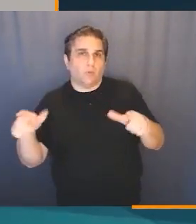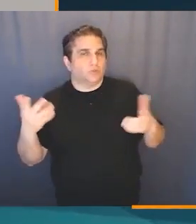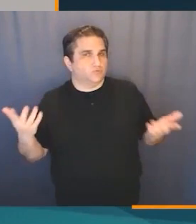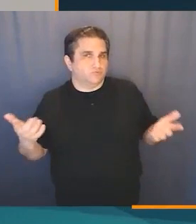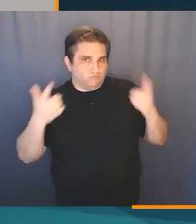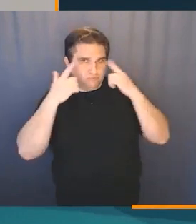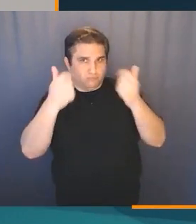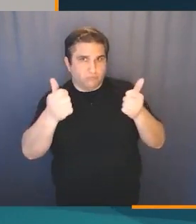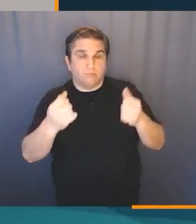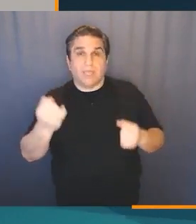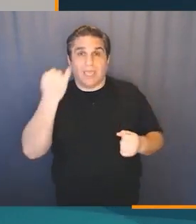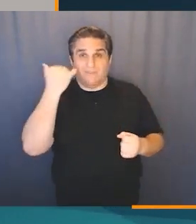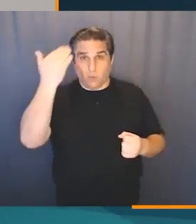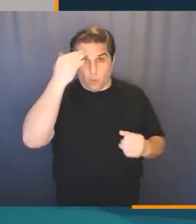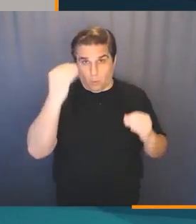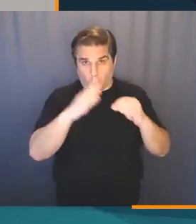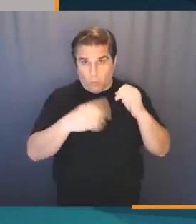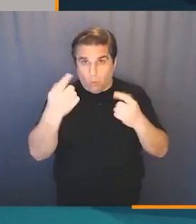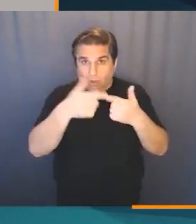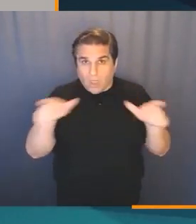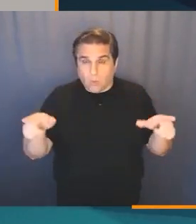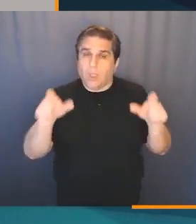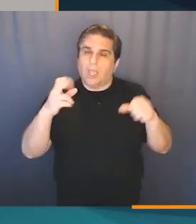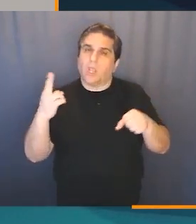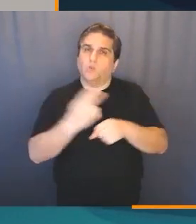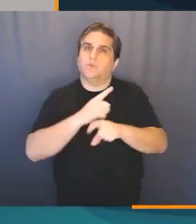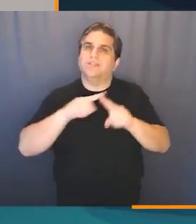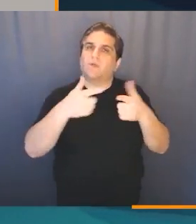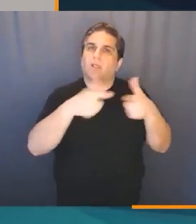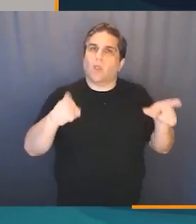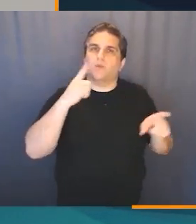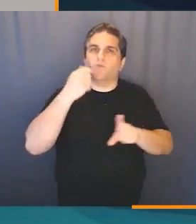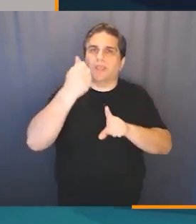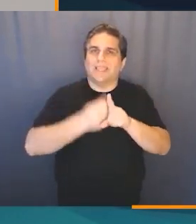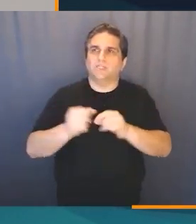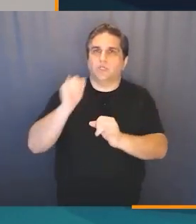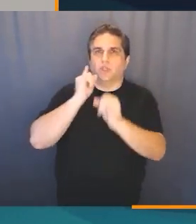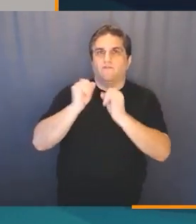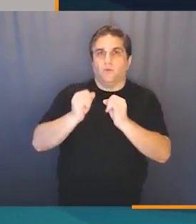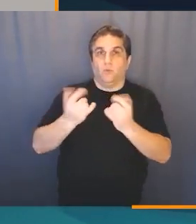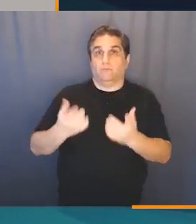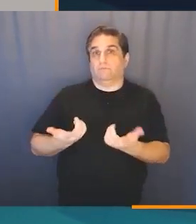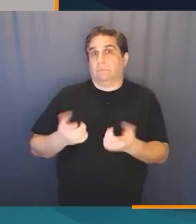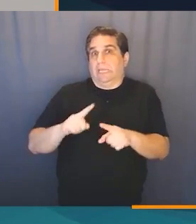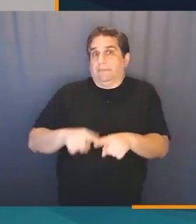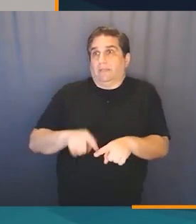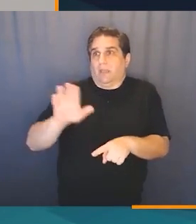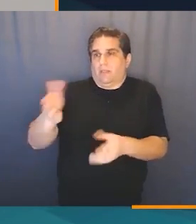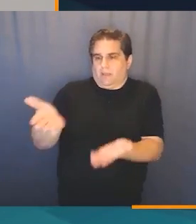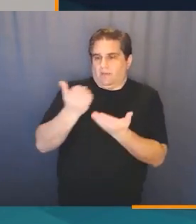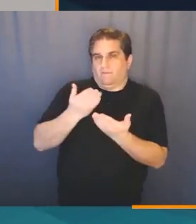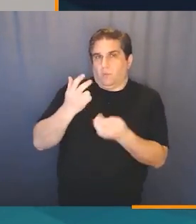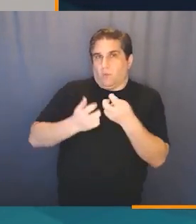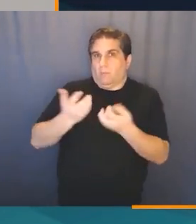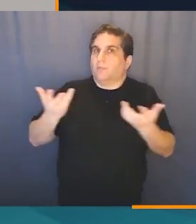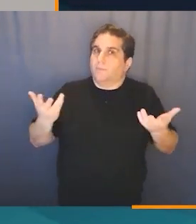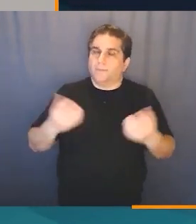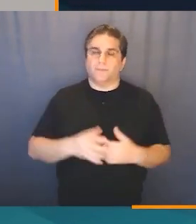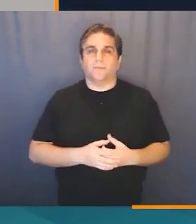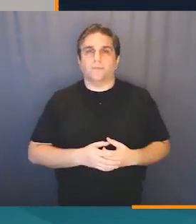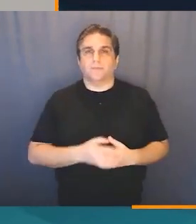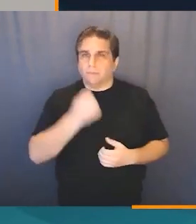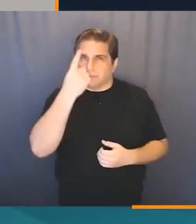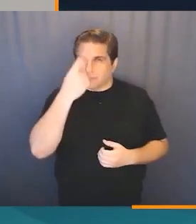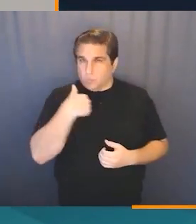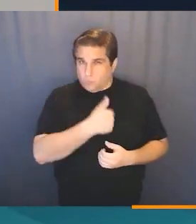or even a functional one. If you're very familiar with more than one, you can even use different programming language for each interview depending on the